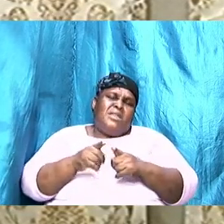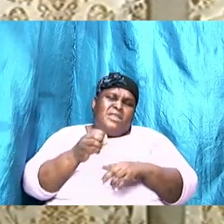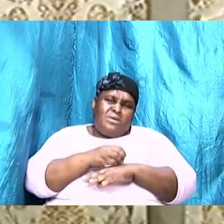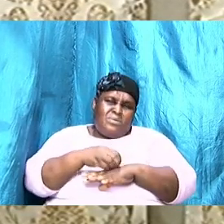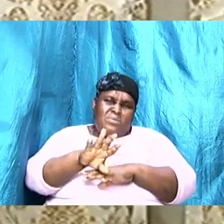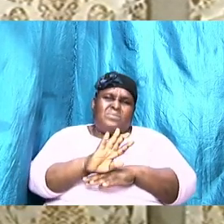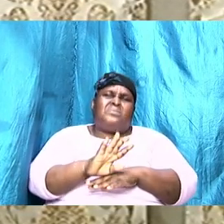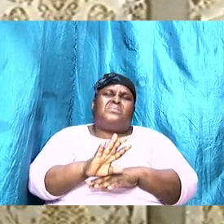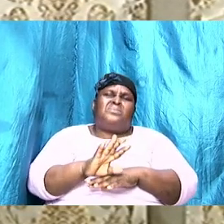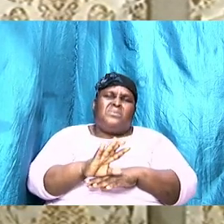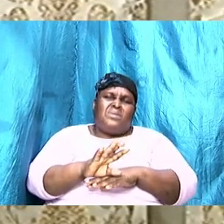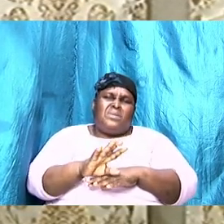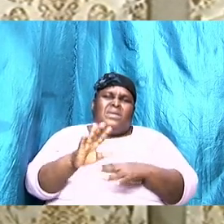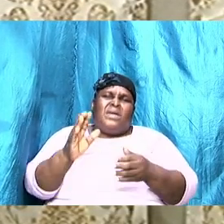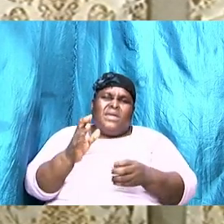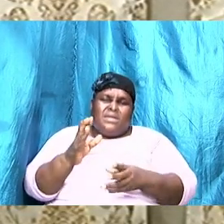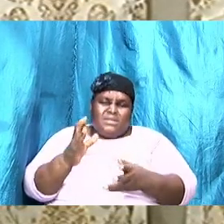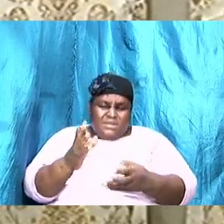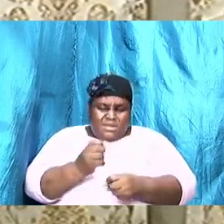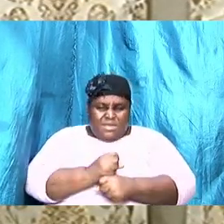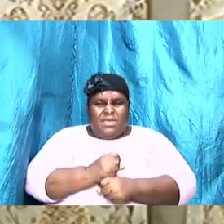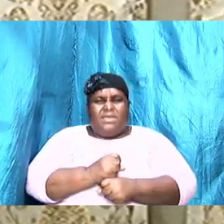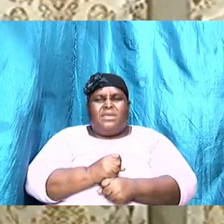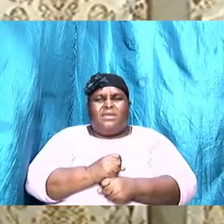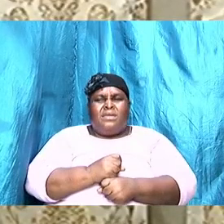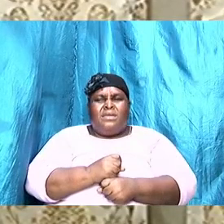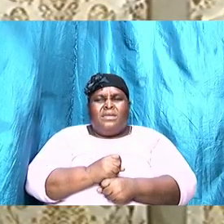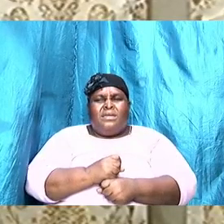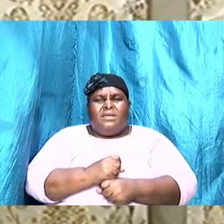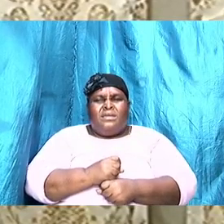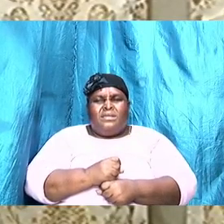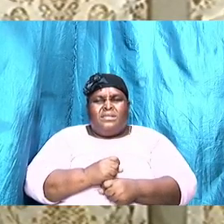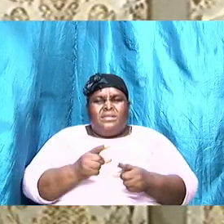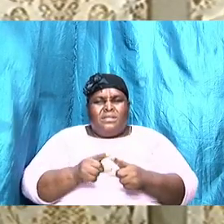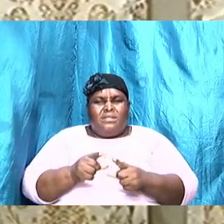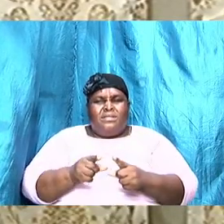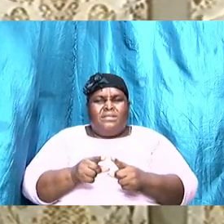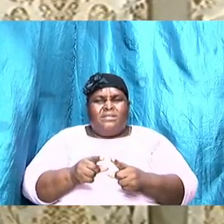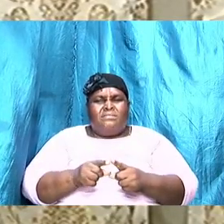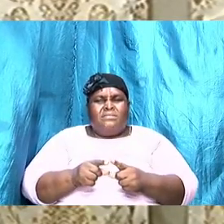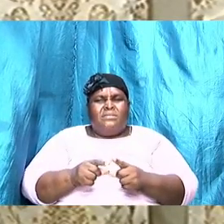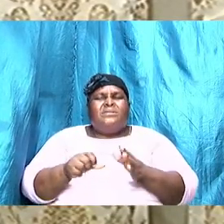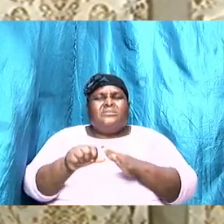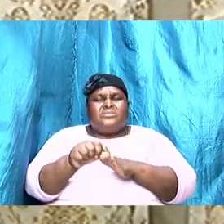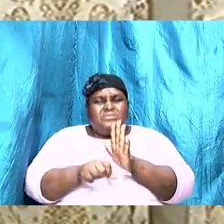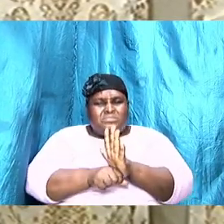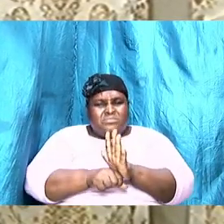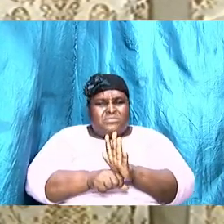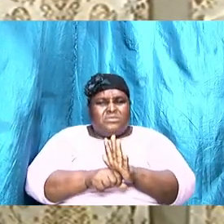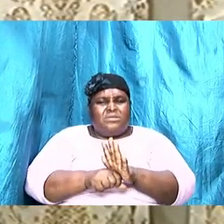quotations that I give you from the Bible brothers and sisters husbands and wives